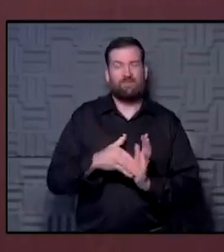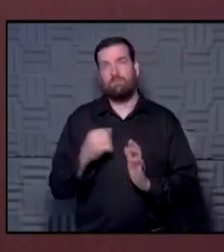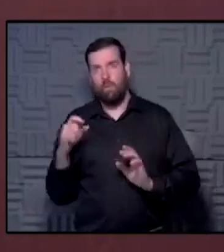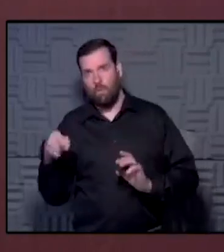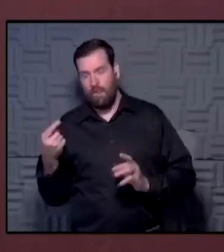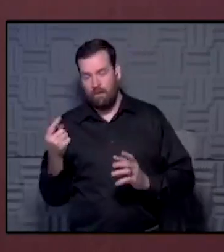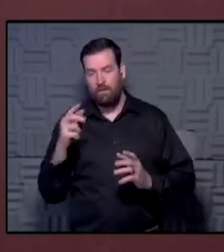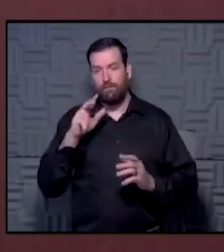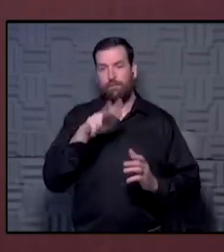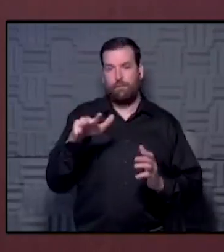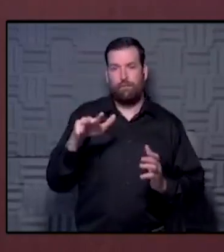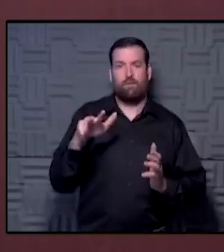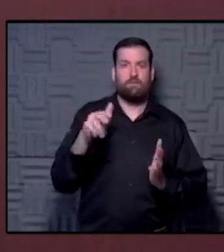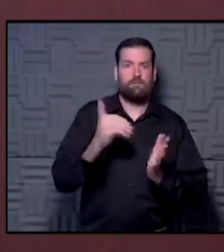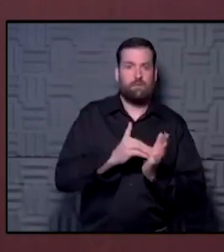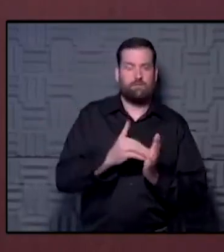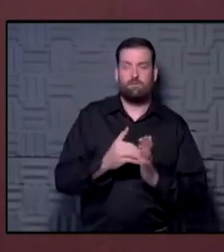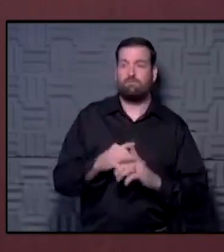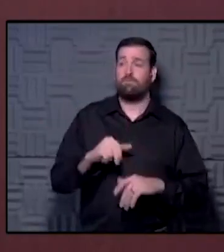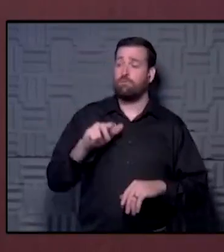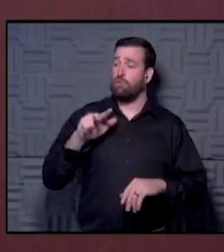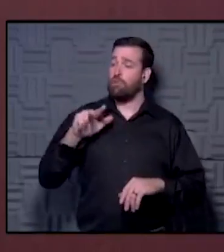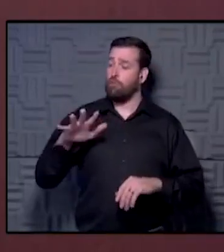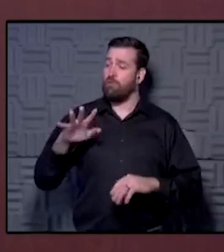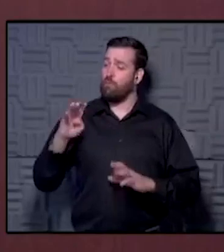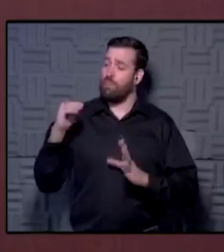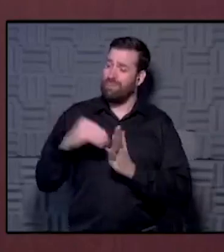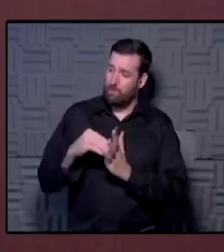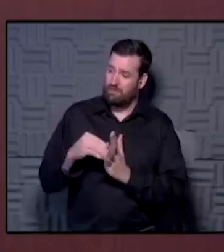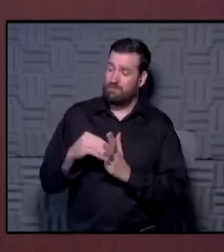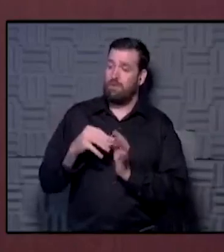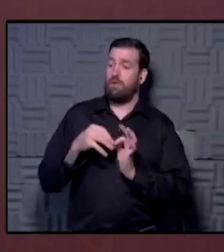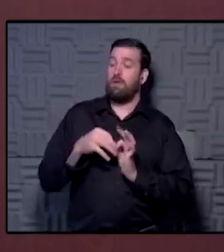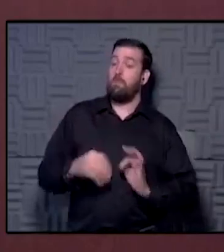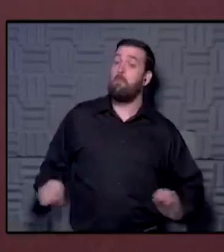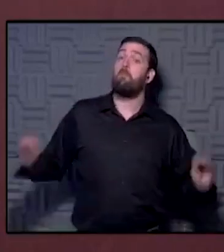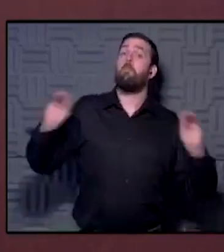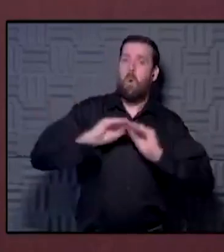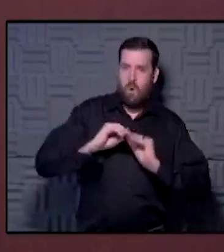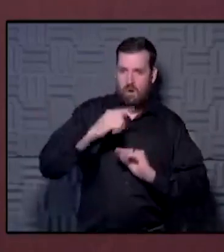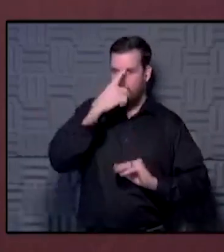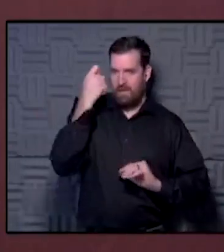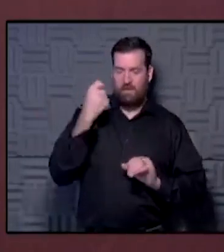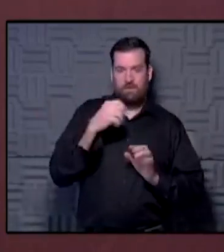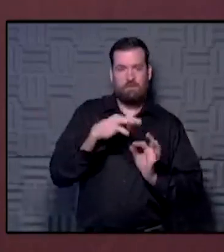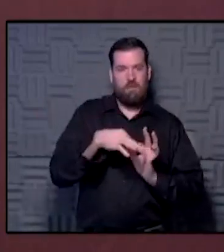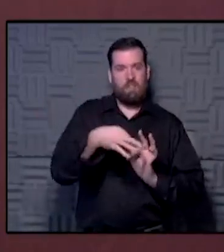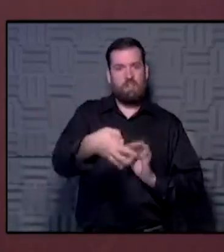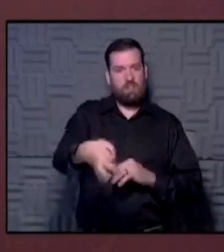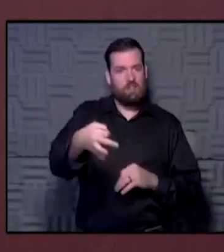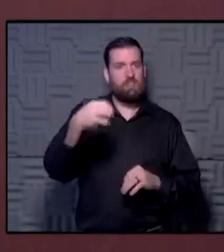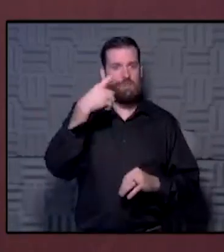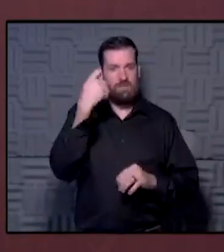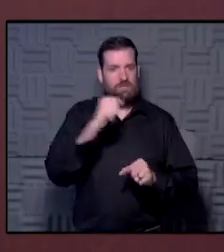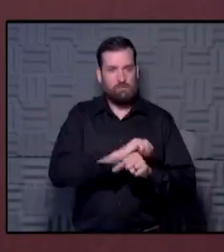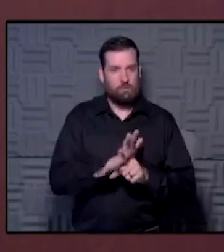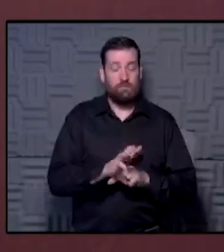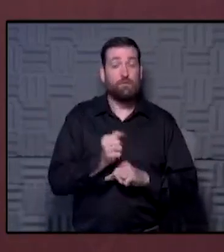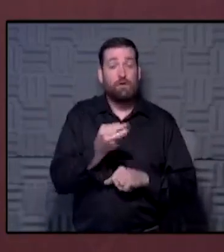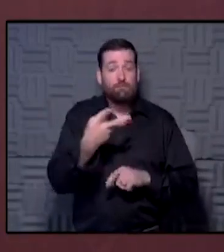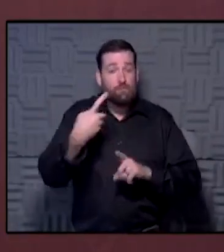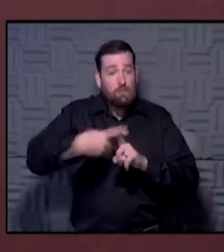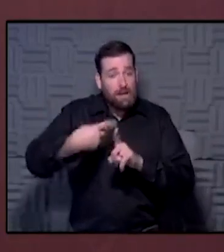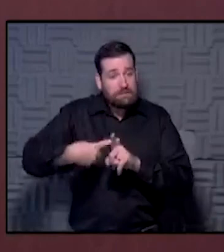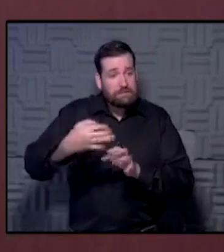34,000 deaths caused by COVID because of delayed screening and diagnosis and treatment is a major number. So, a few months